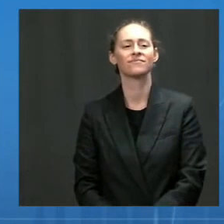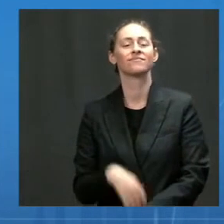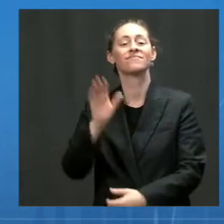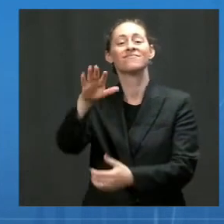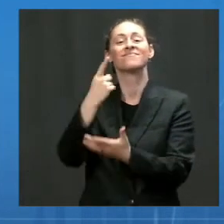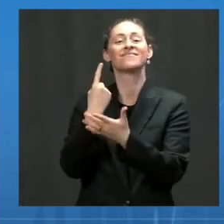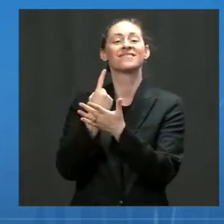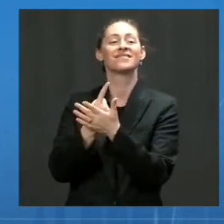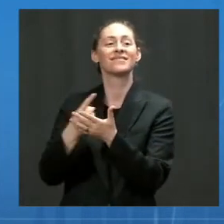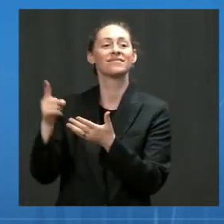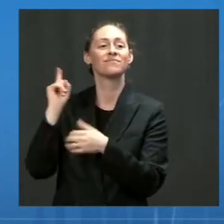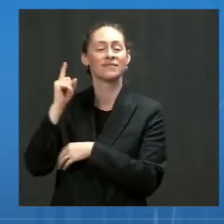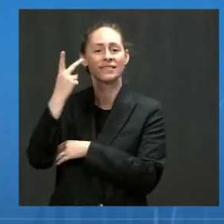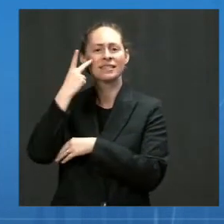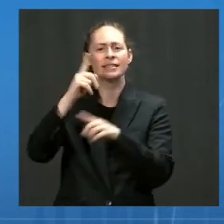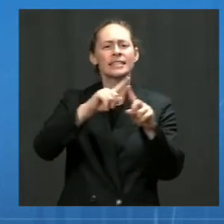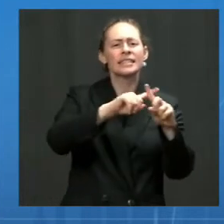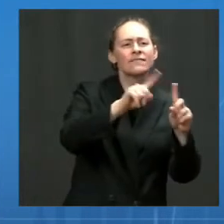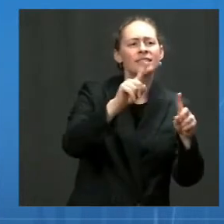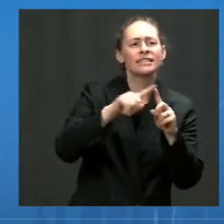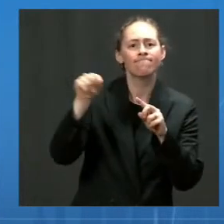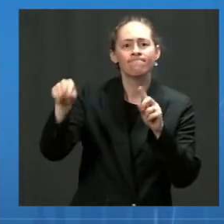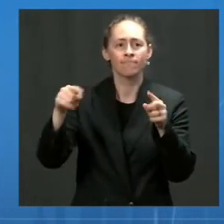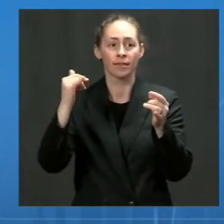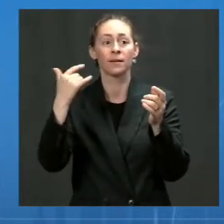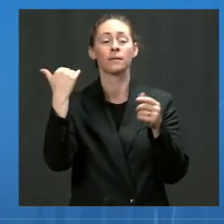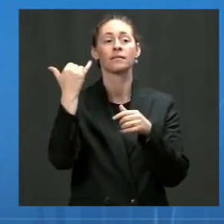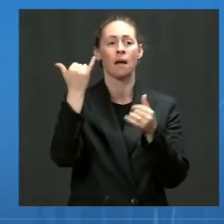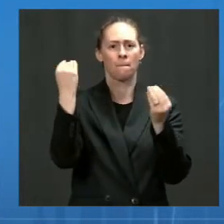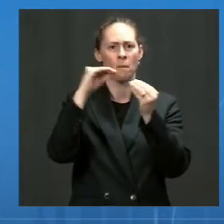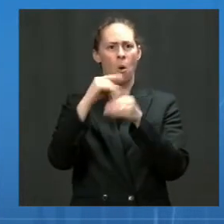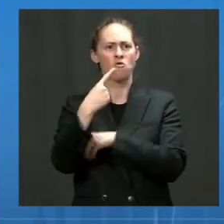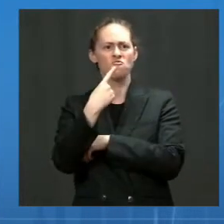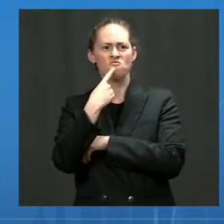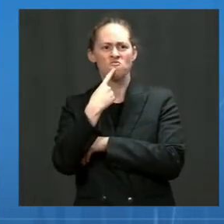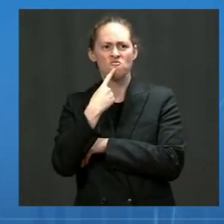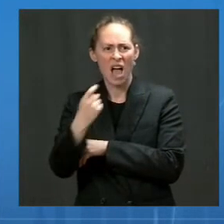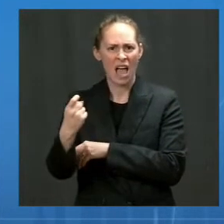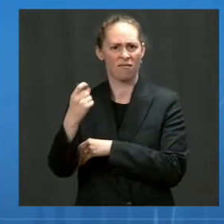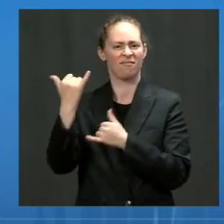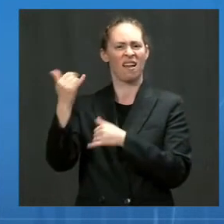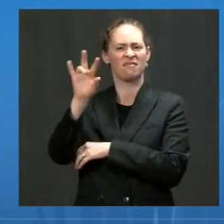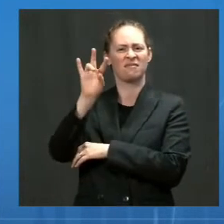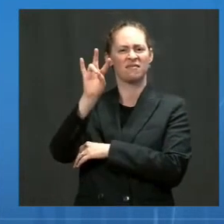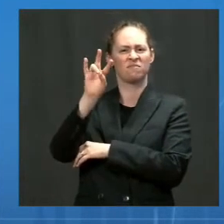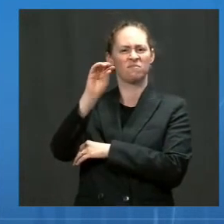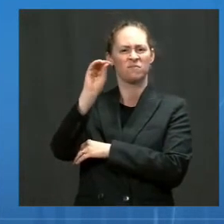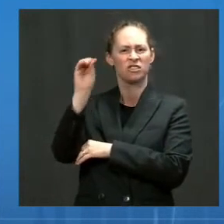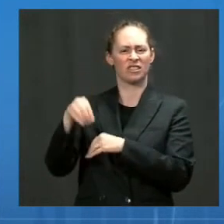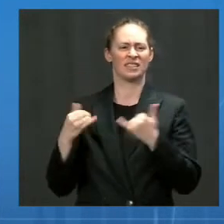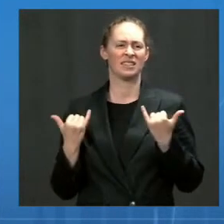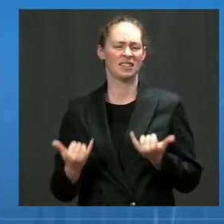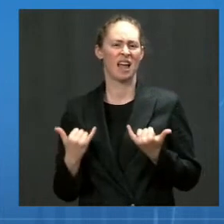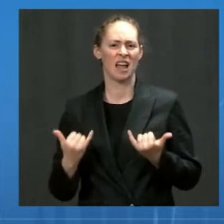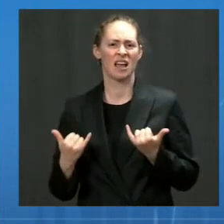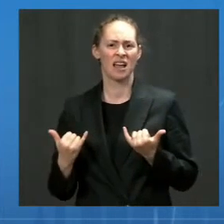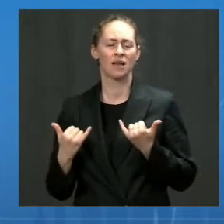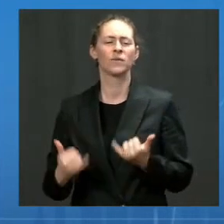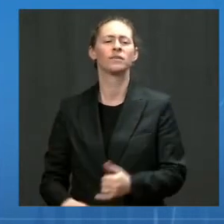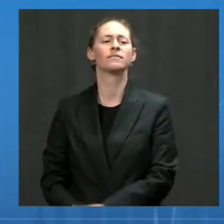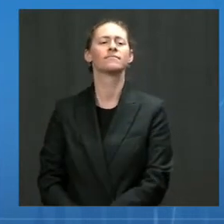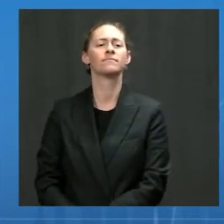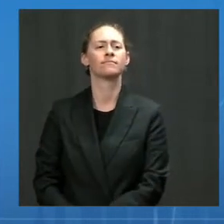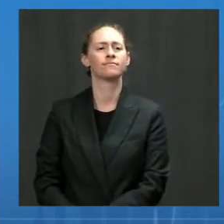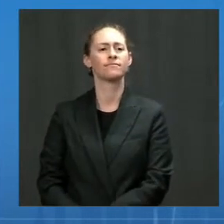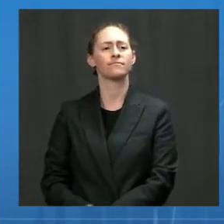transmission risk in the red, and seven percent of counties have moved into substantial risk in the orange. Those counties